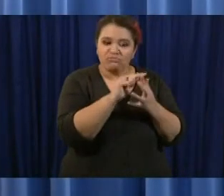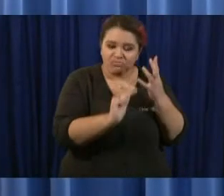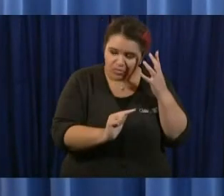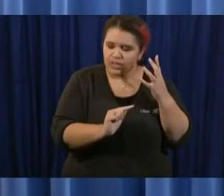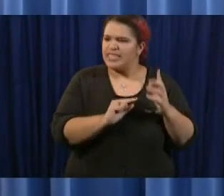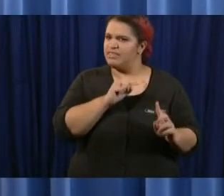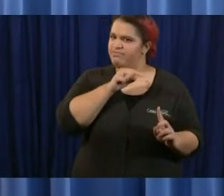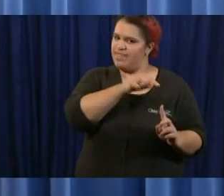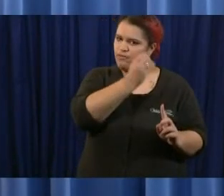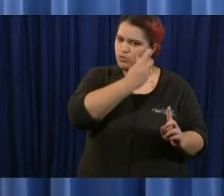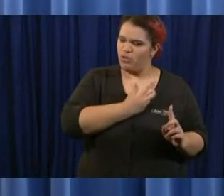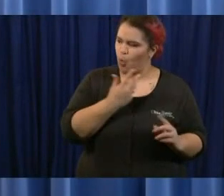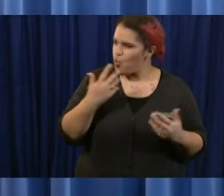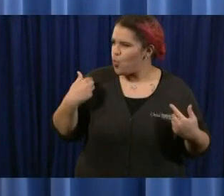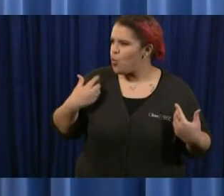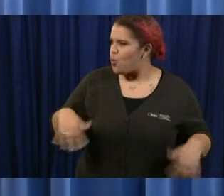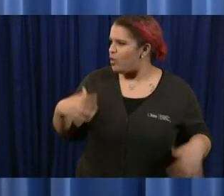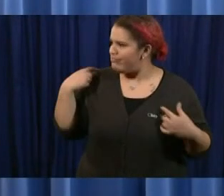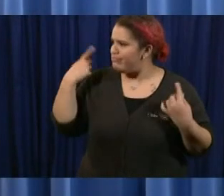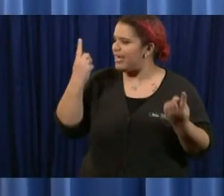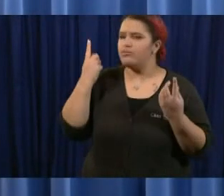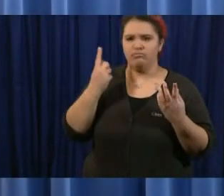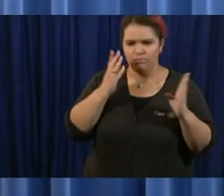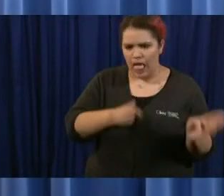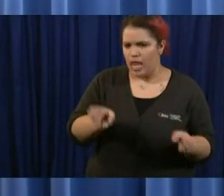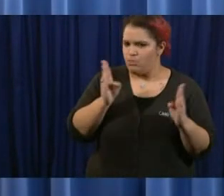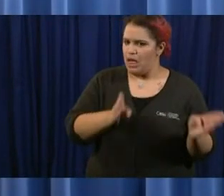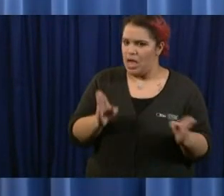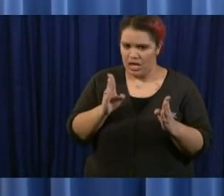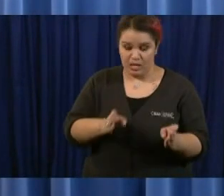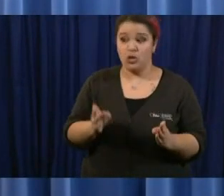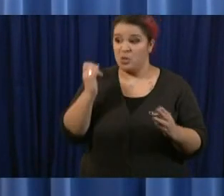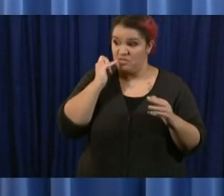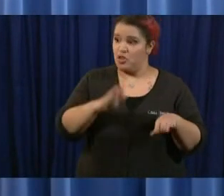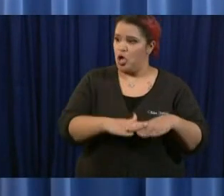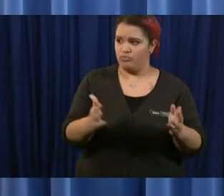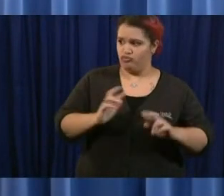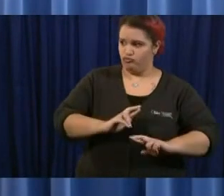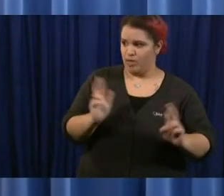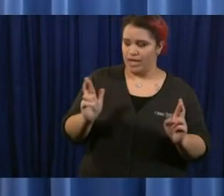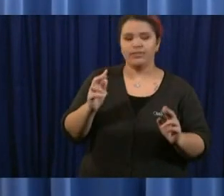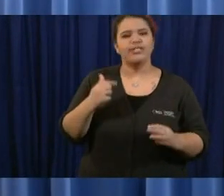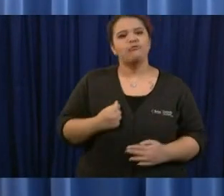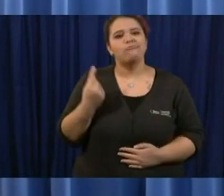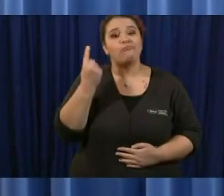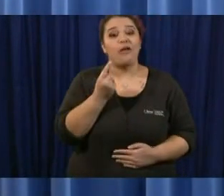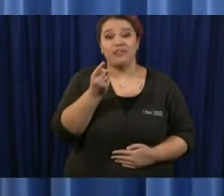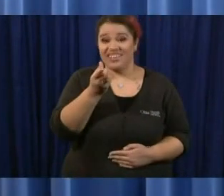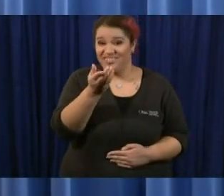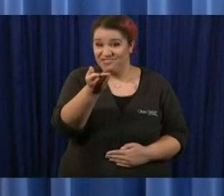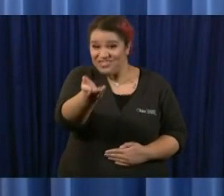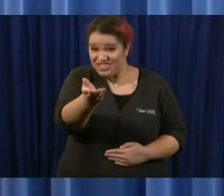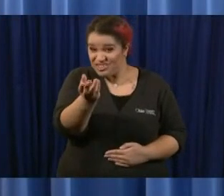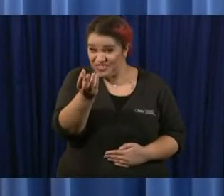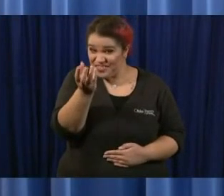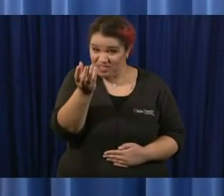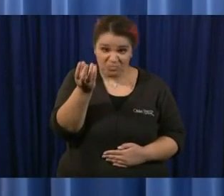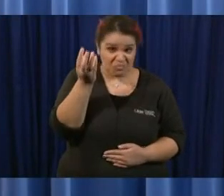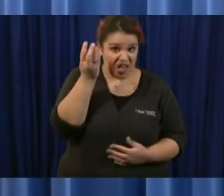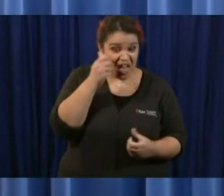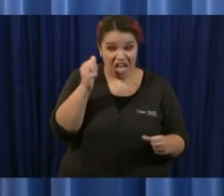to properly social distance if they were to open up um so i want to know if you have thought about any plans around